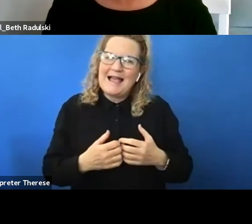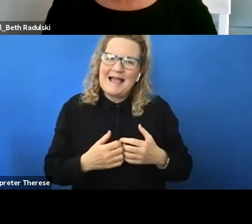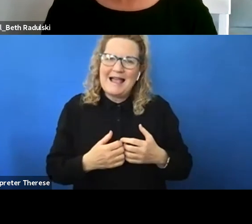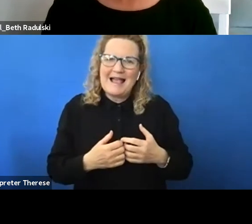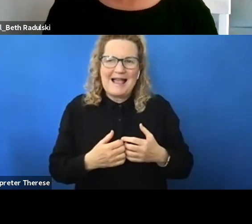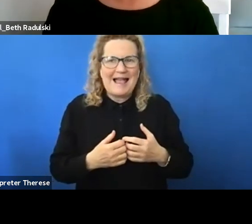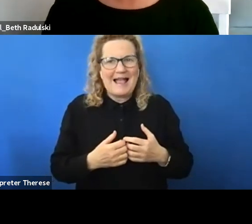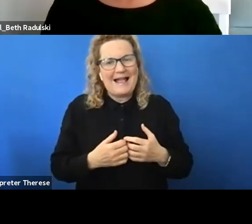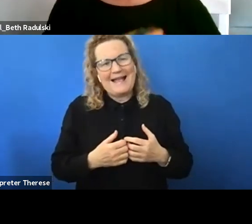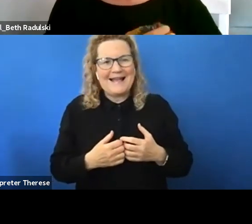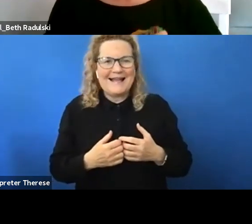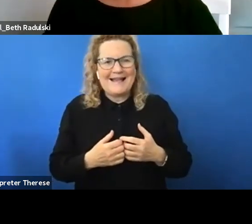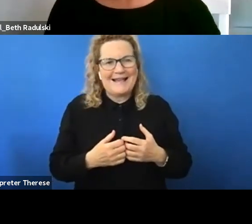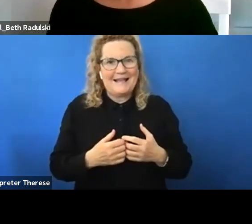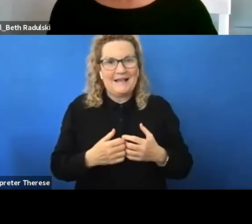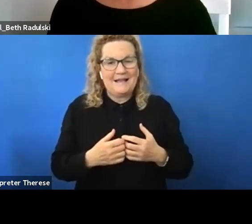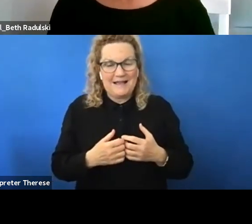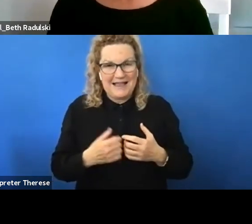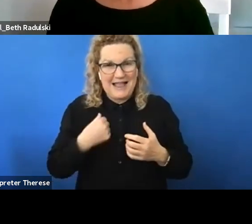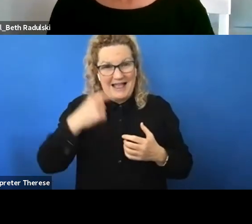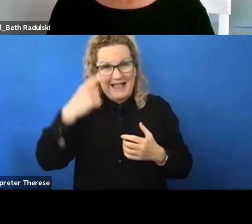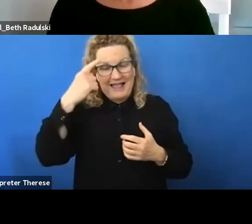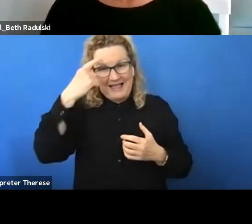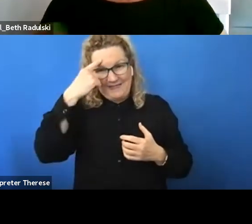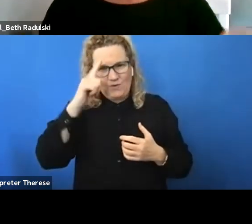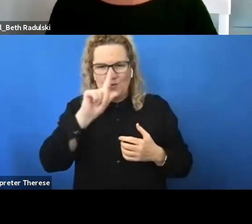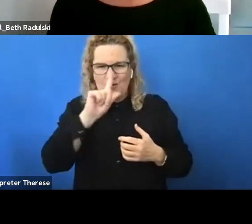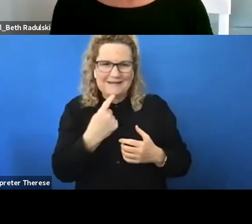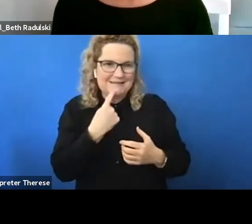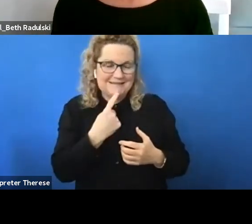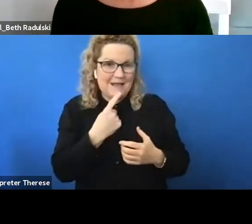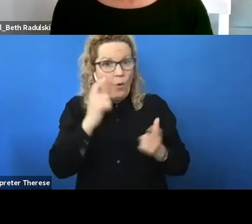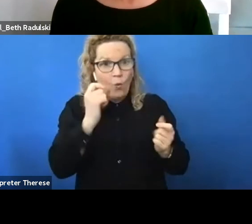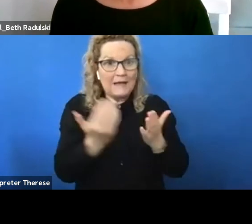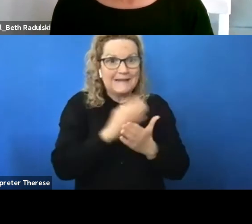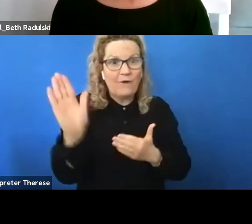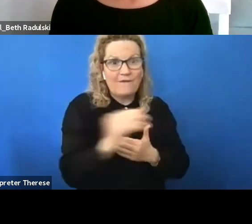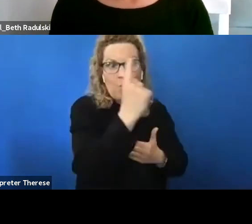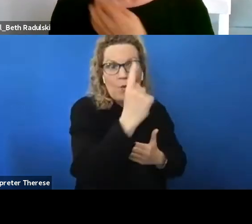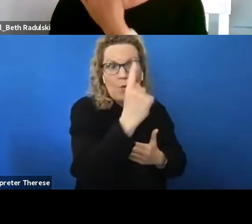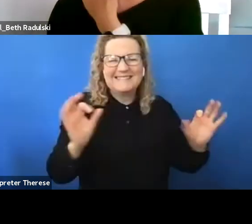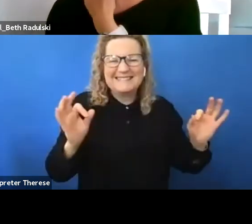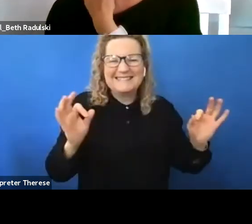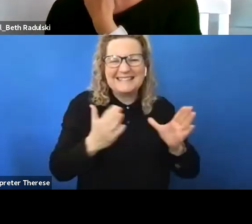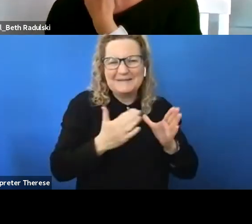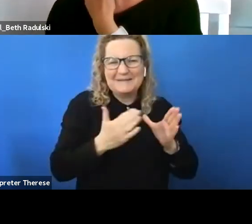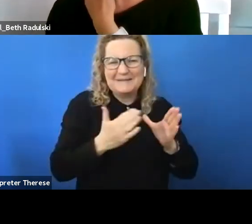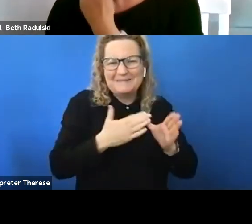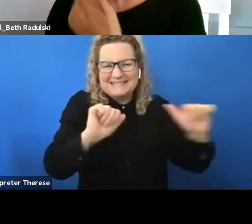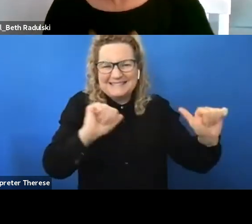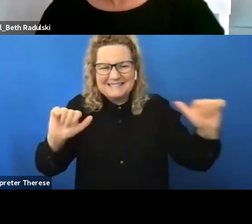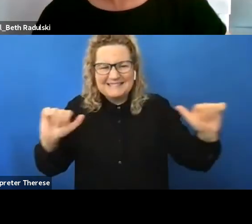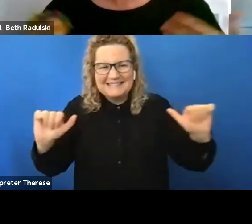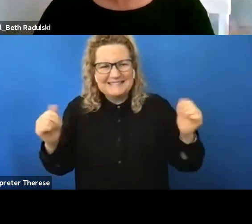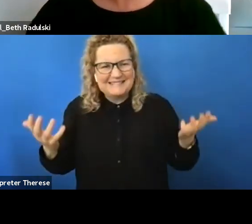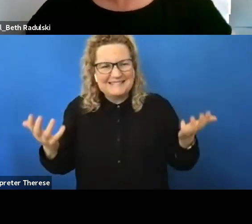soon be at a point where it is just safe for everybody and again that's going to be intersectional too but we're we need